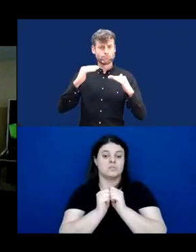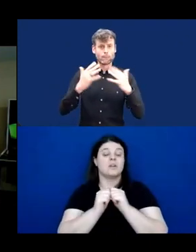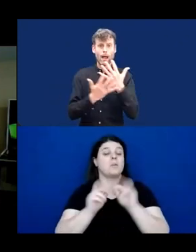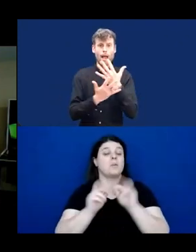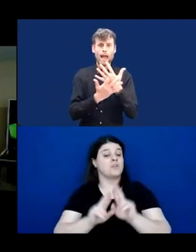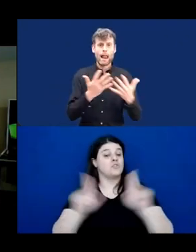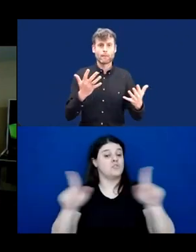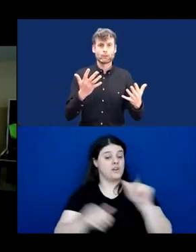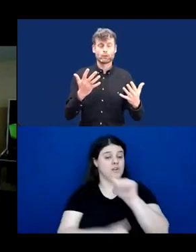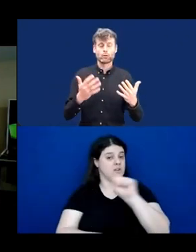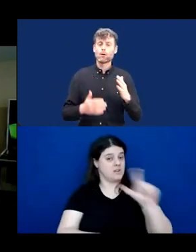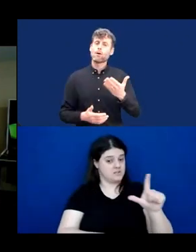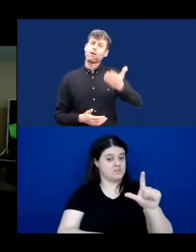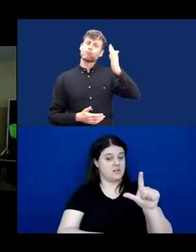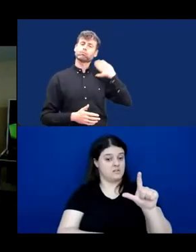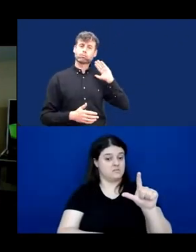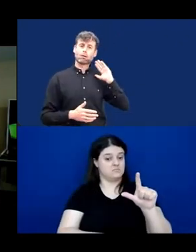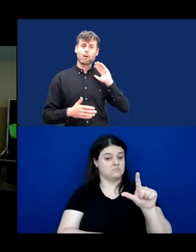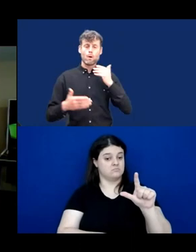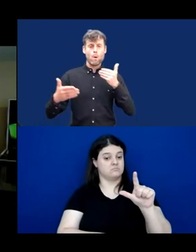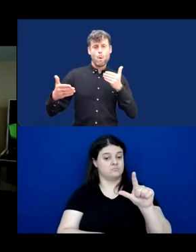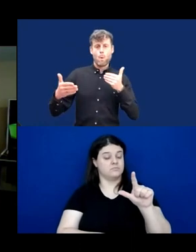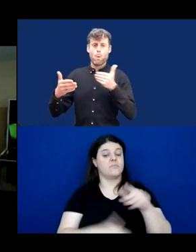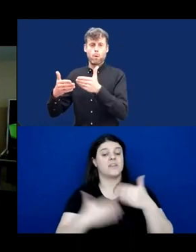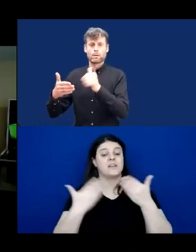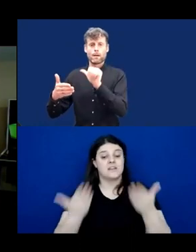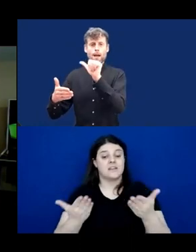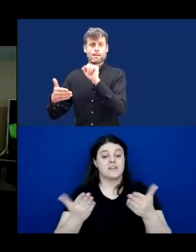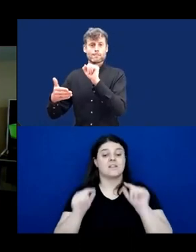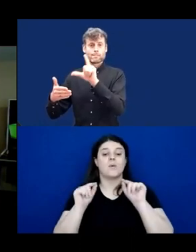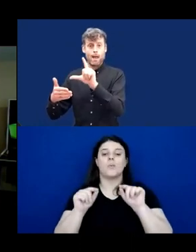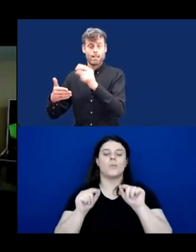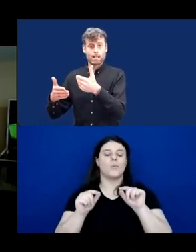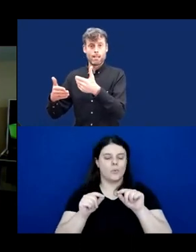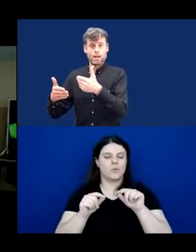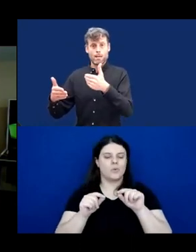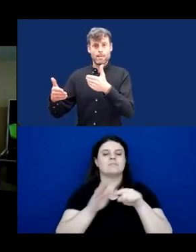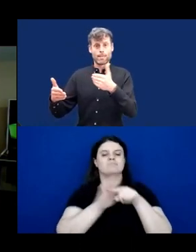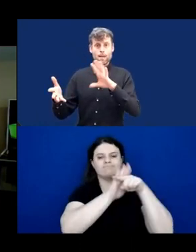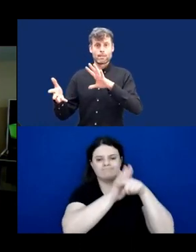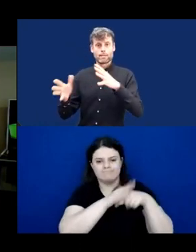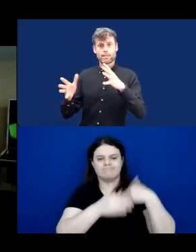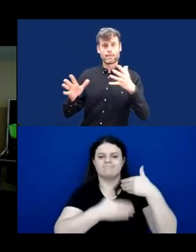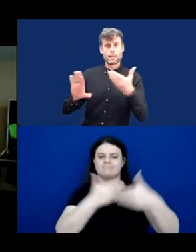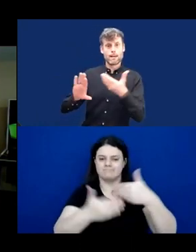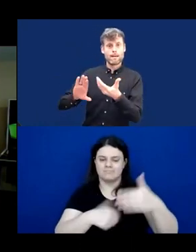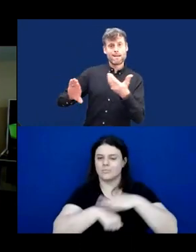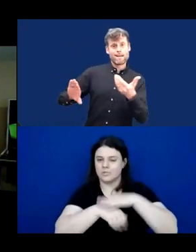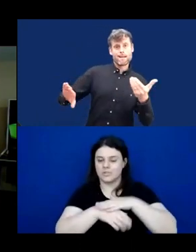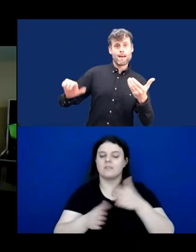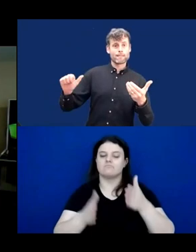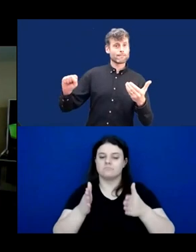phonologically. And so that linguistic research has been going on for some time and we're still conducting